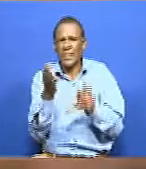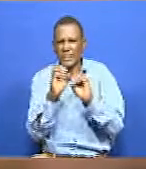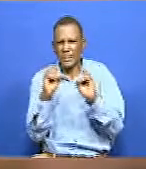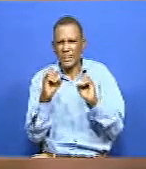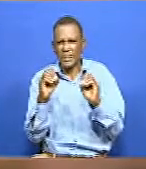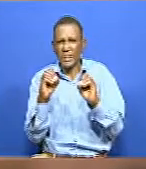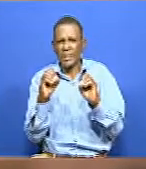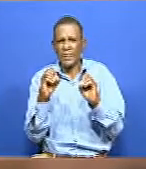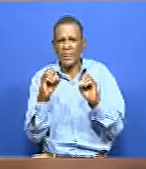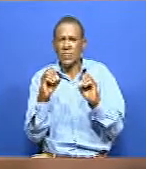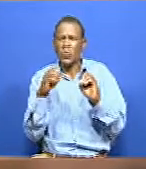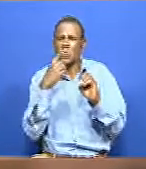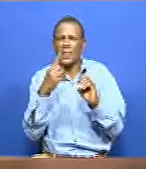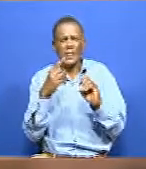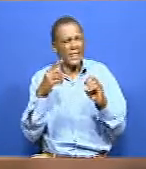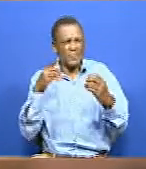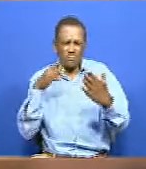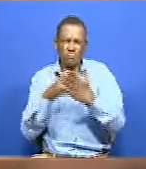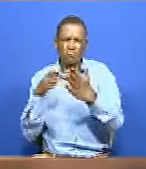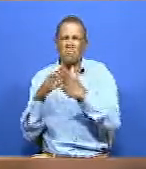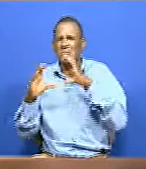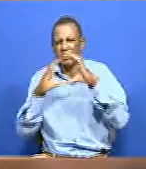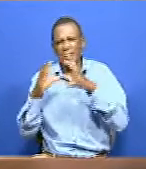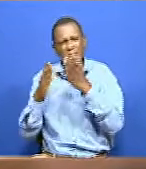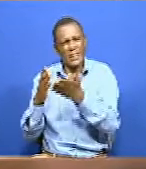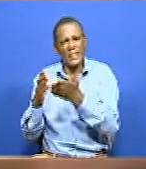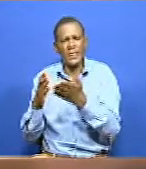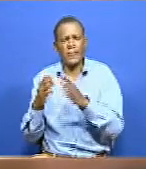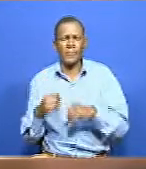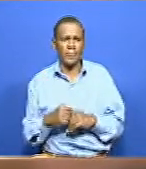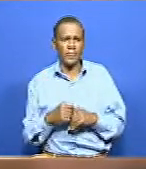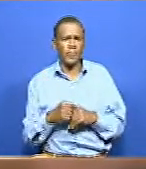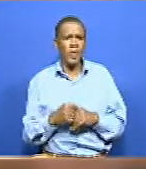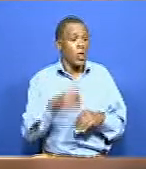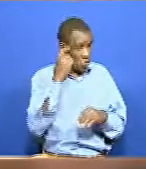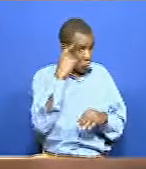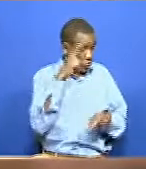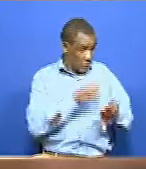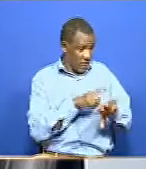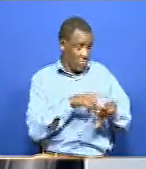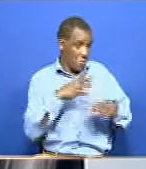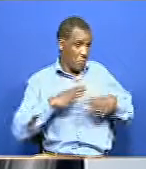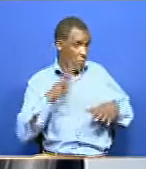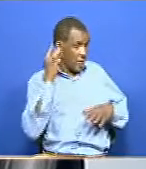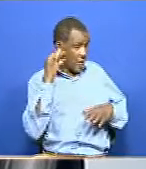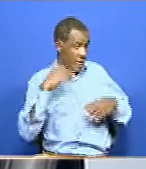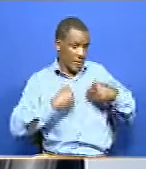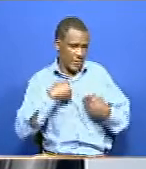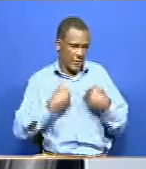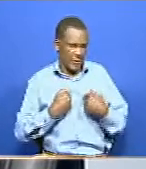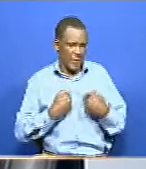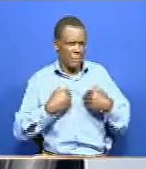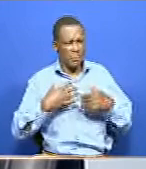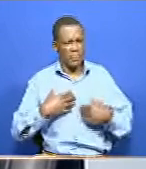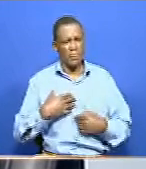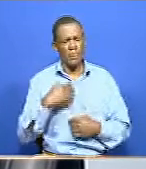just breaking down this communication barrier? Exactly. You know, when people hear the word disability, there is this element of pity that comes